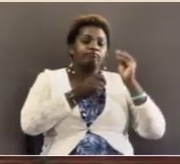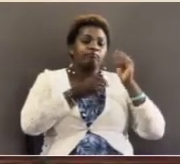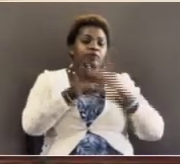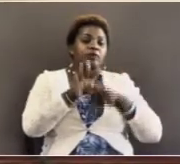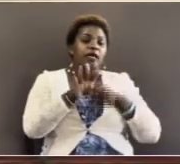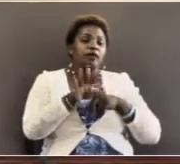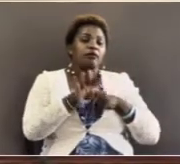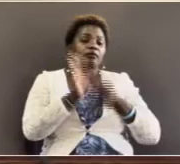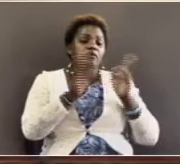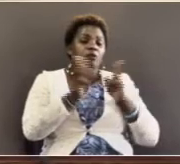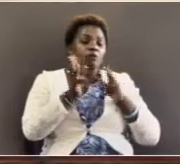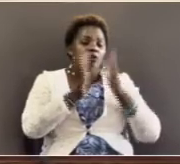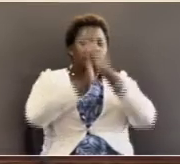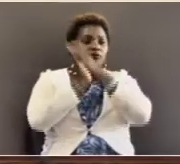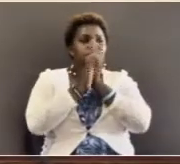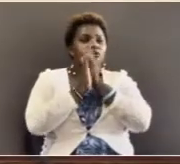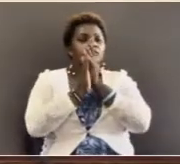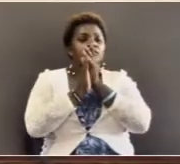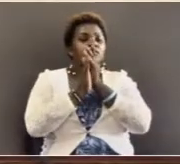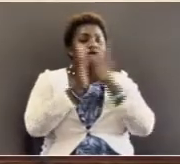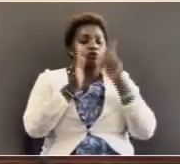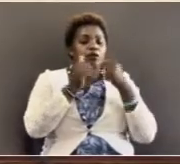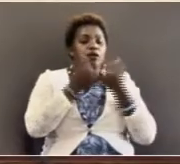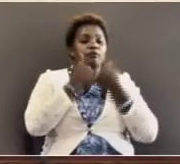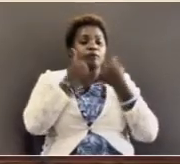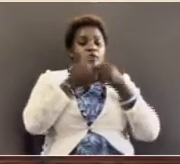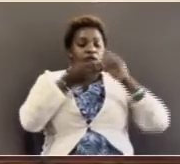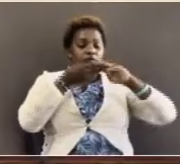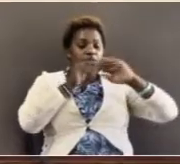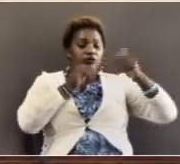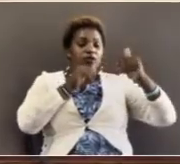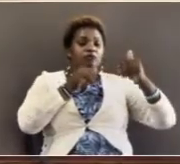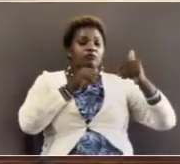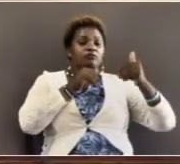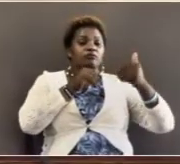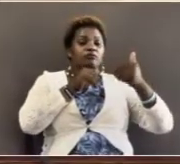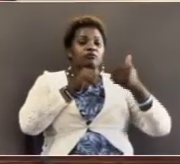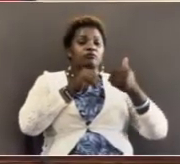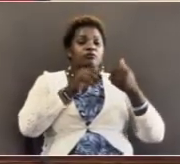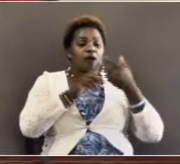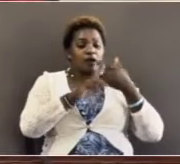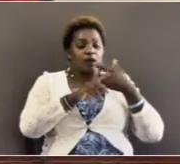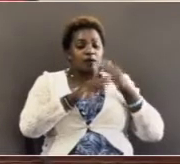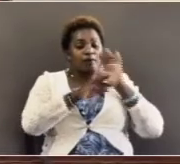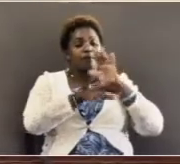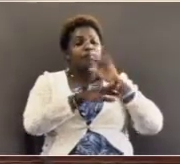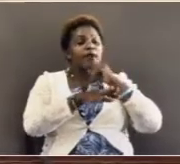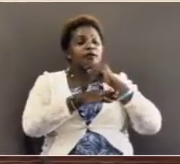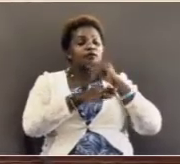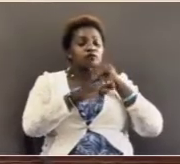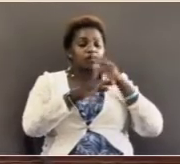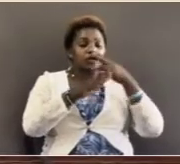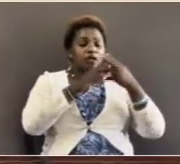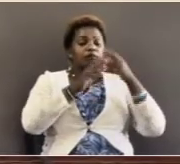And they narrated their story as to what happened in Jerusalem. A person called Jesus,